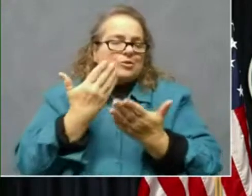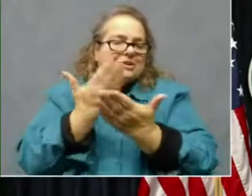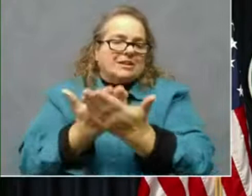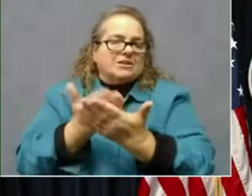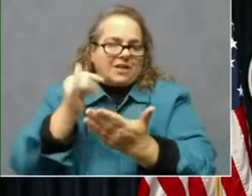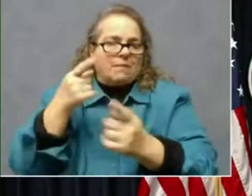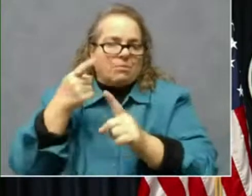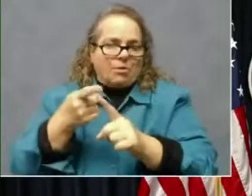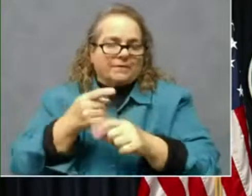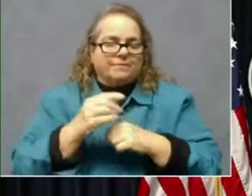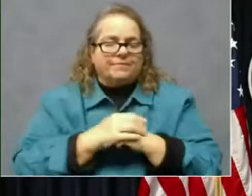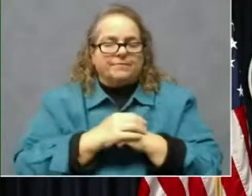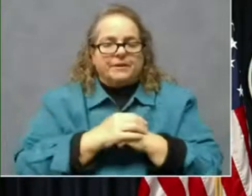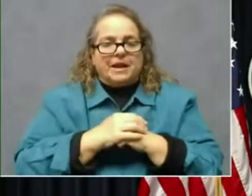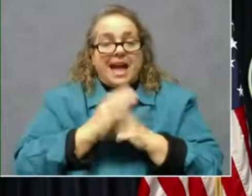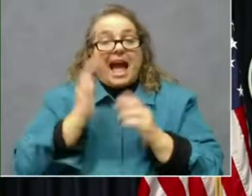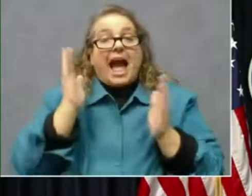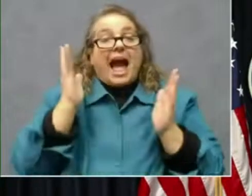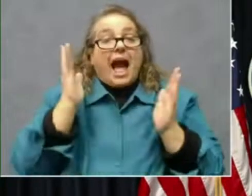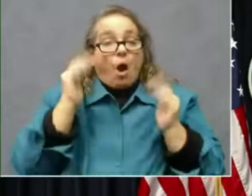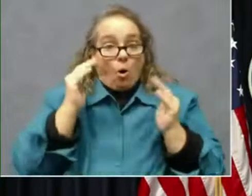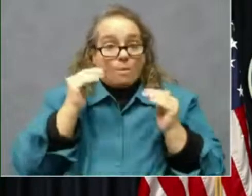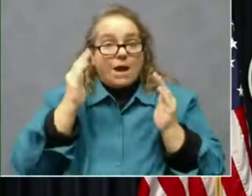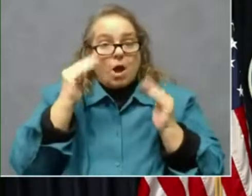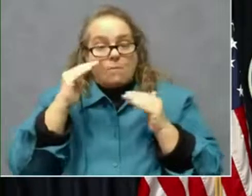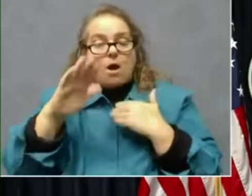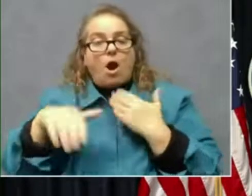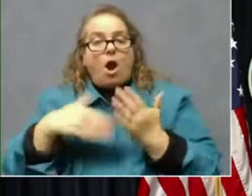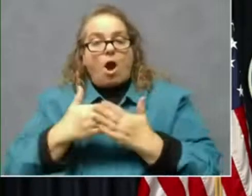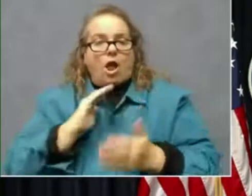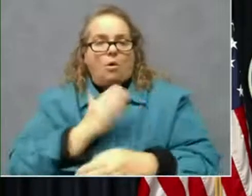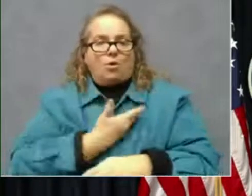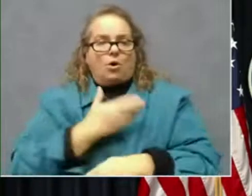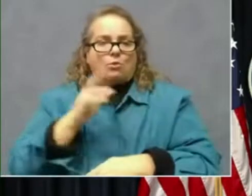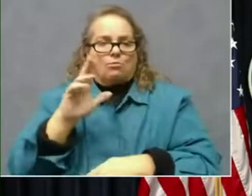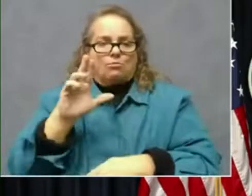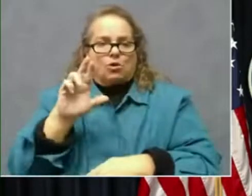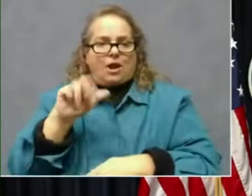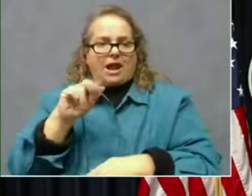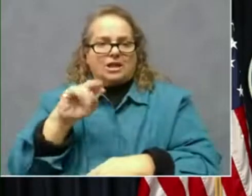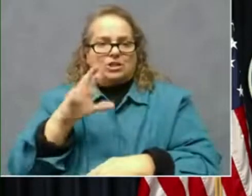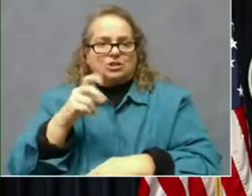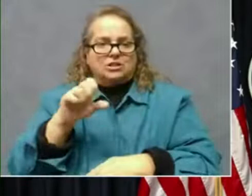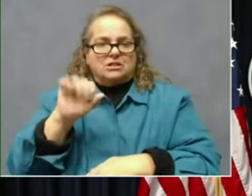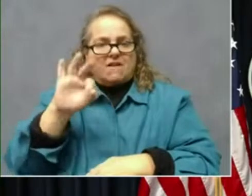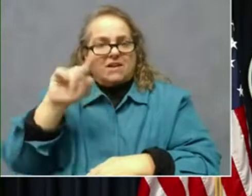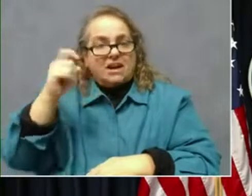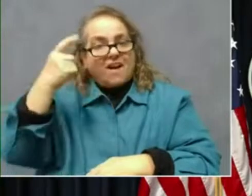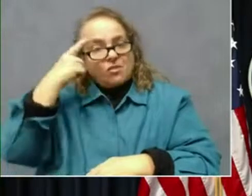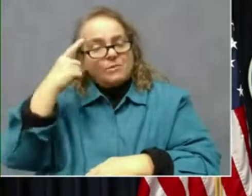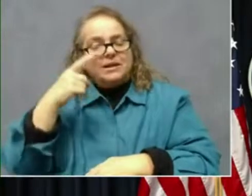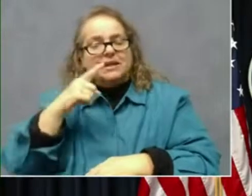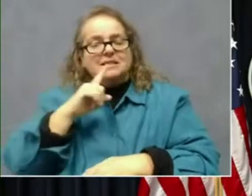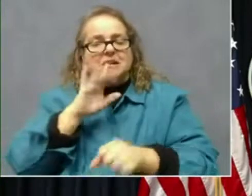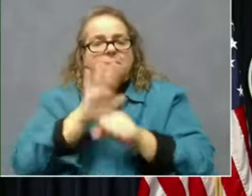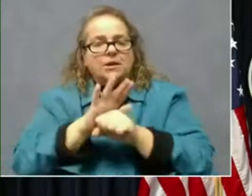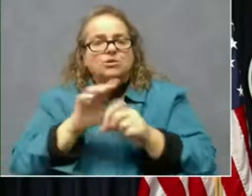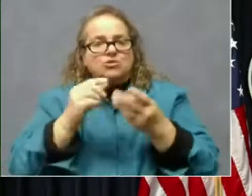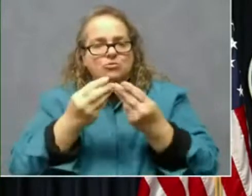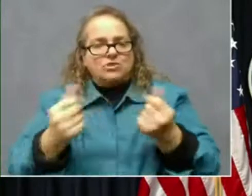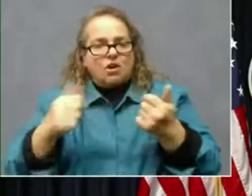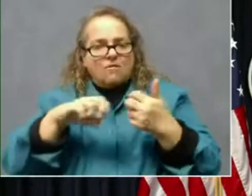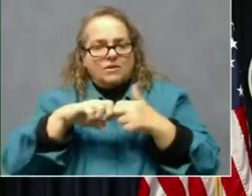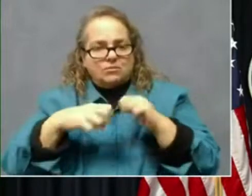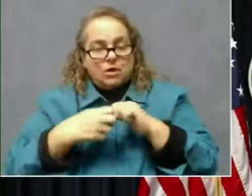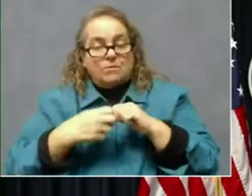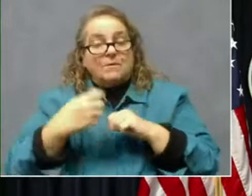that all of our branches of government are committed to resolving this problem, and I think that they are. Now, whether or not we